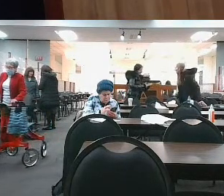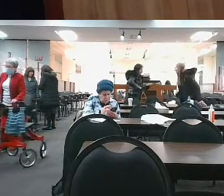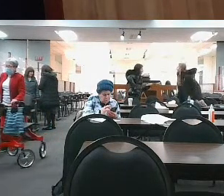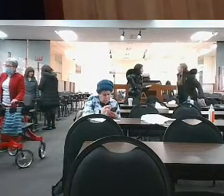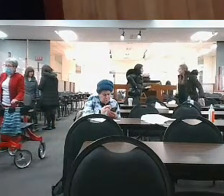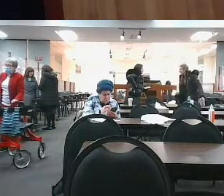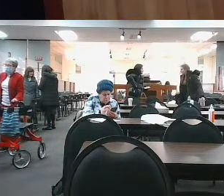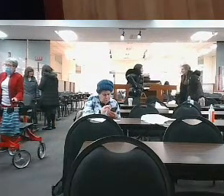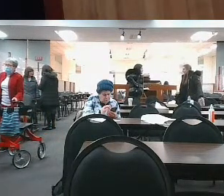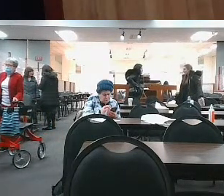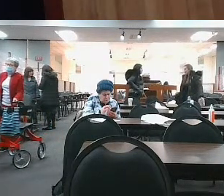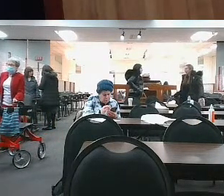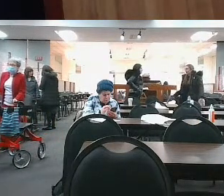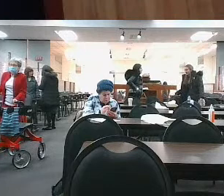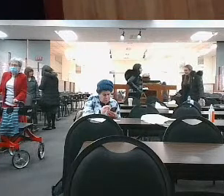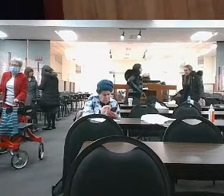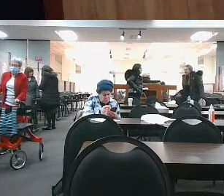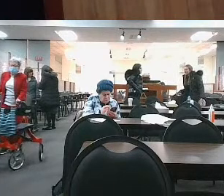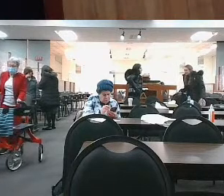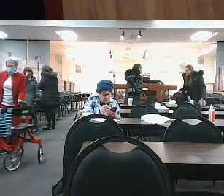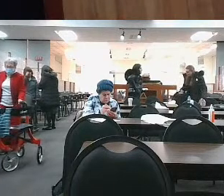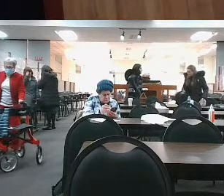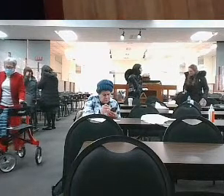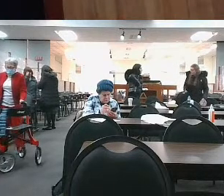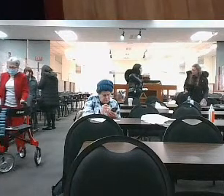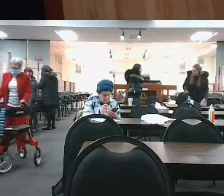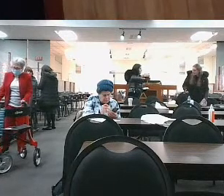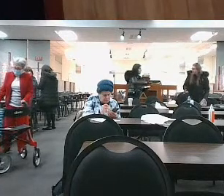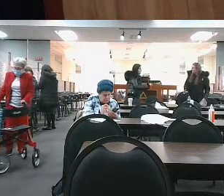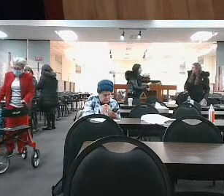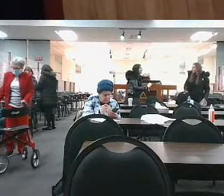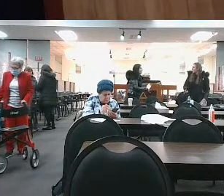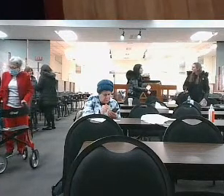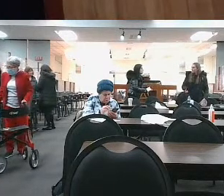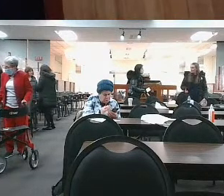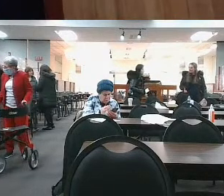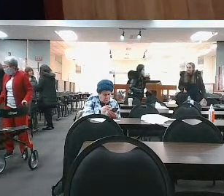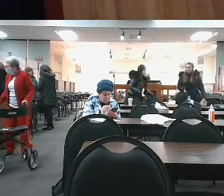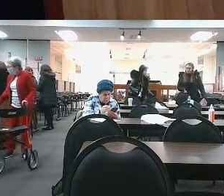achievement, they were fired. Yeah. They shut down.